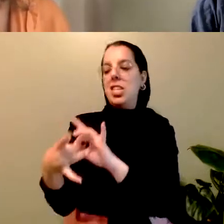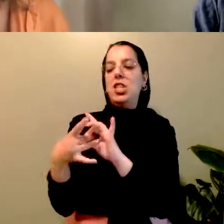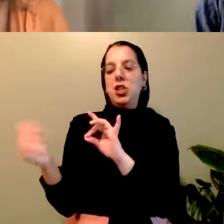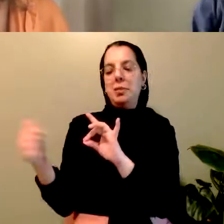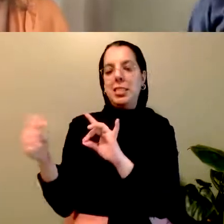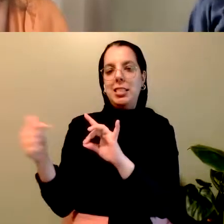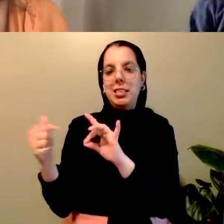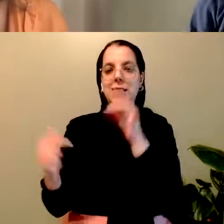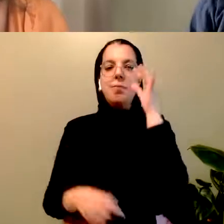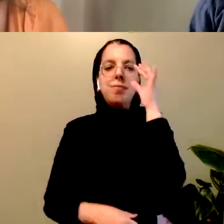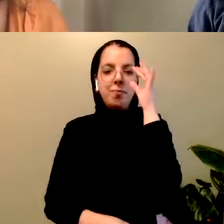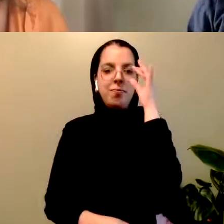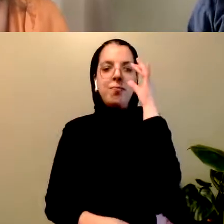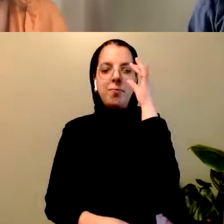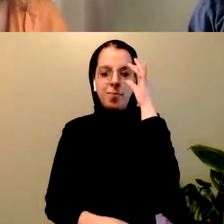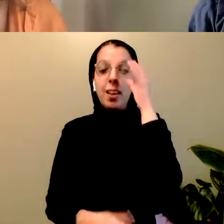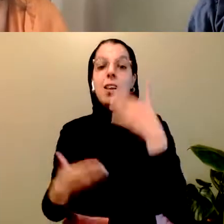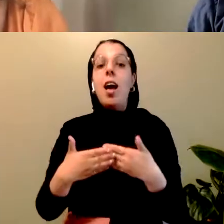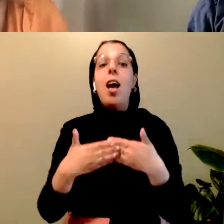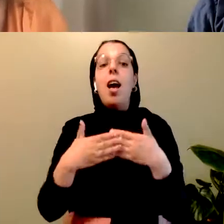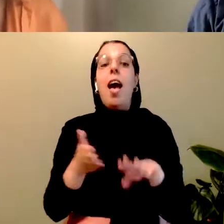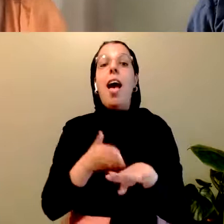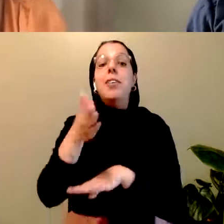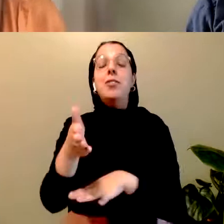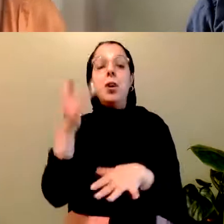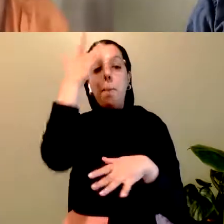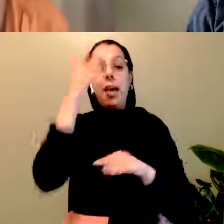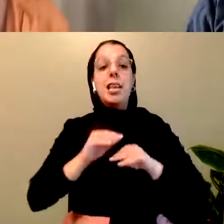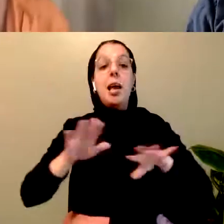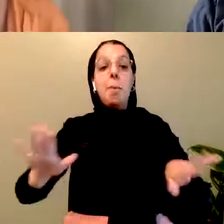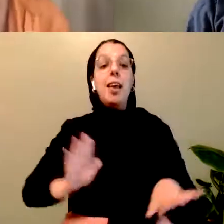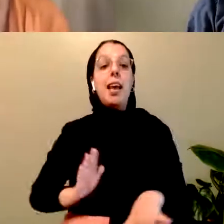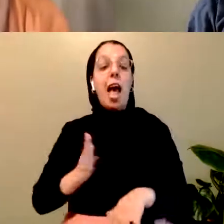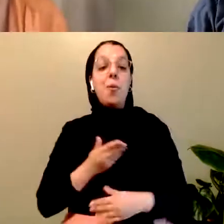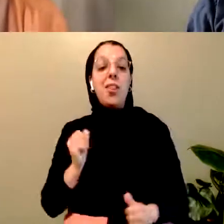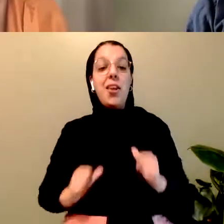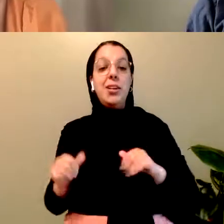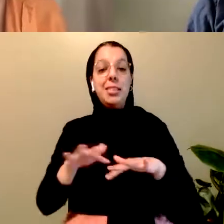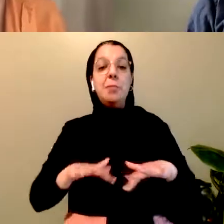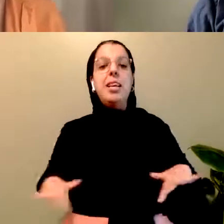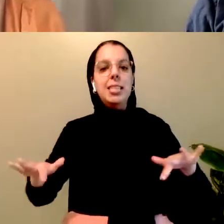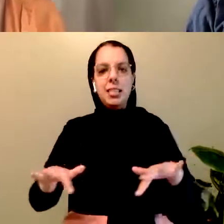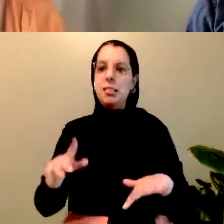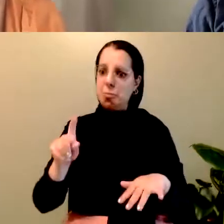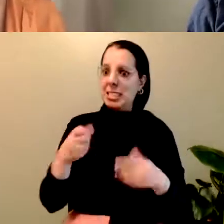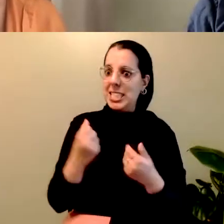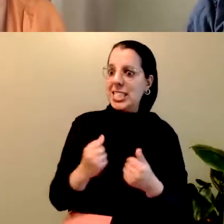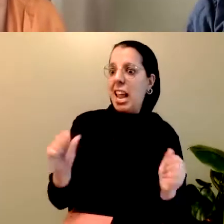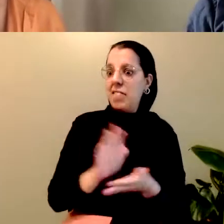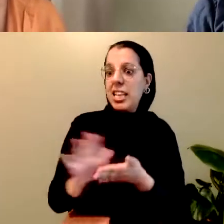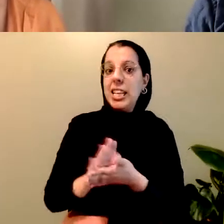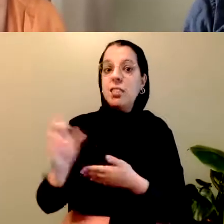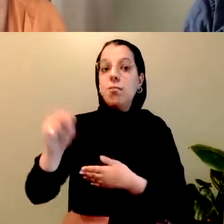Coming out of the pandemic, our theater spaces not only have to be safe and sanitary, they have to be welcoming and culturally safe